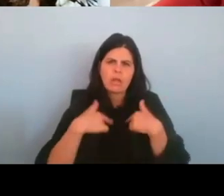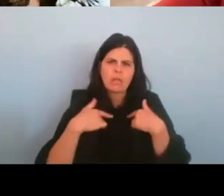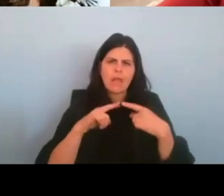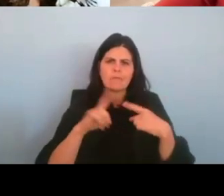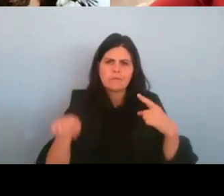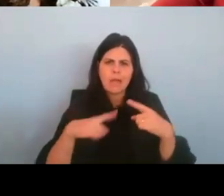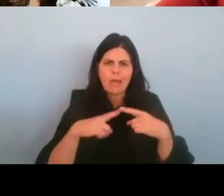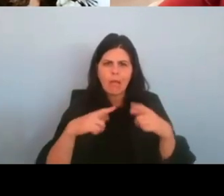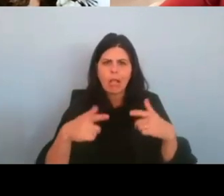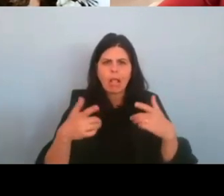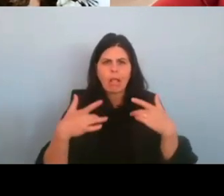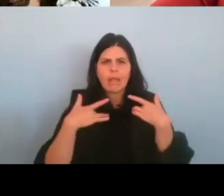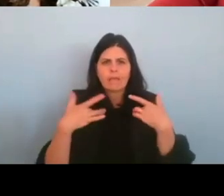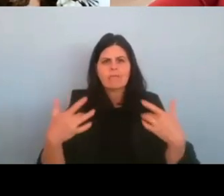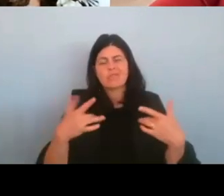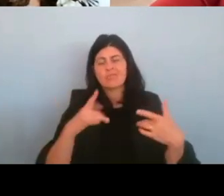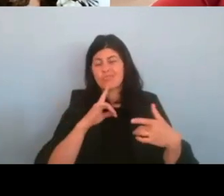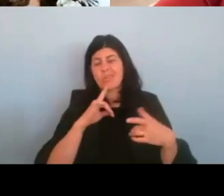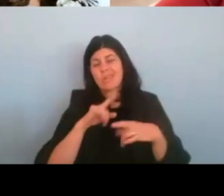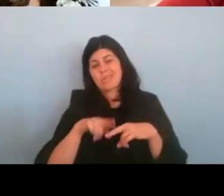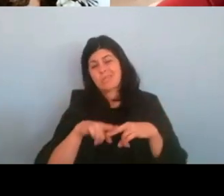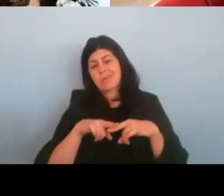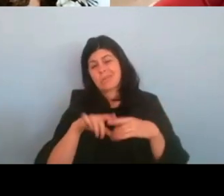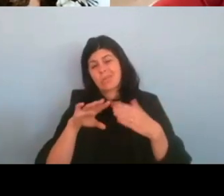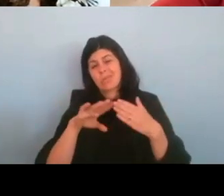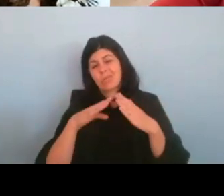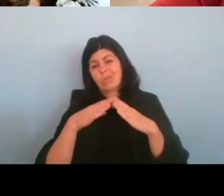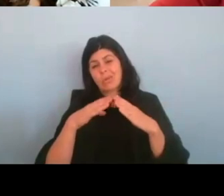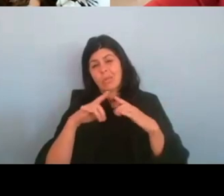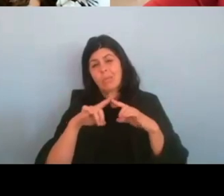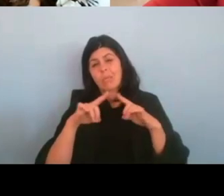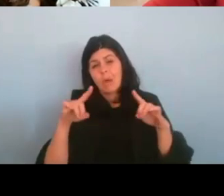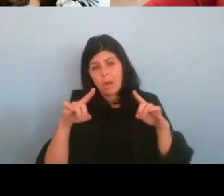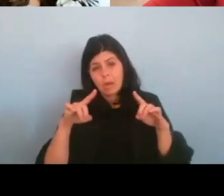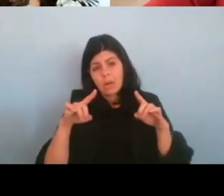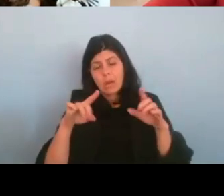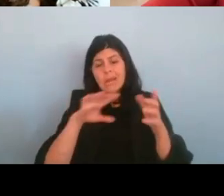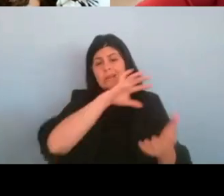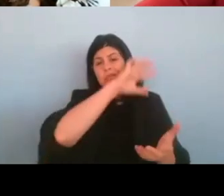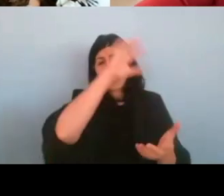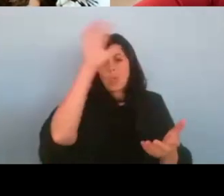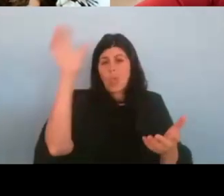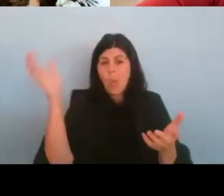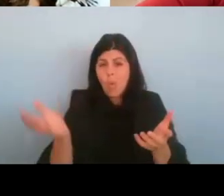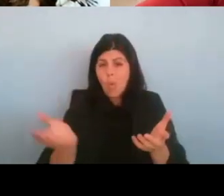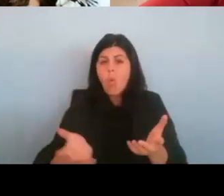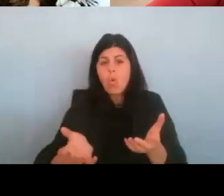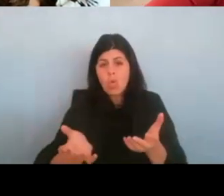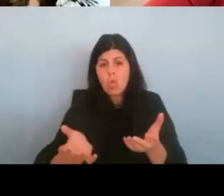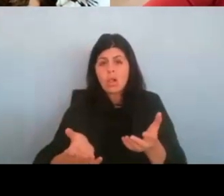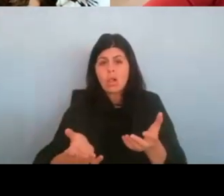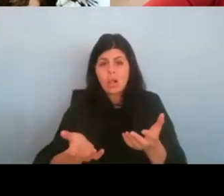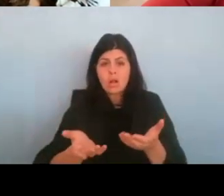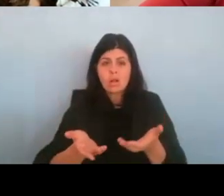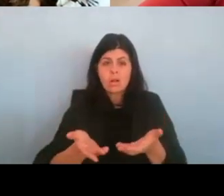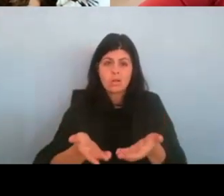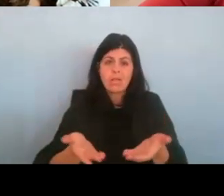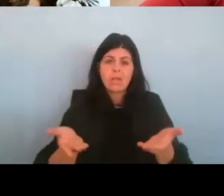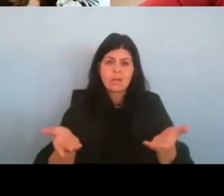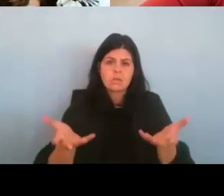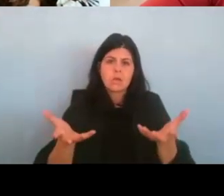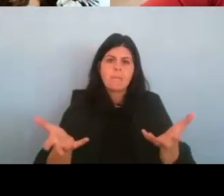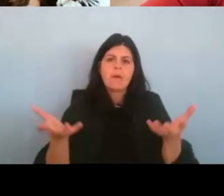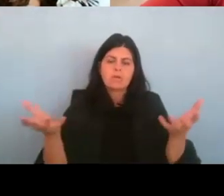do depend though on the community, but as a whole, I would say things are much